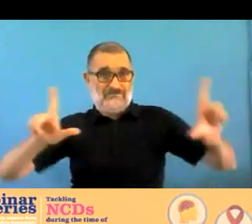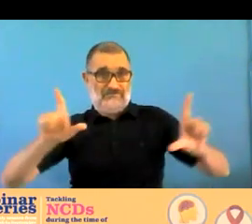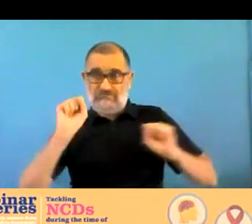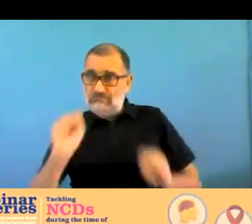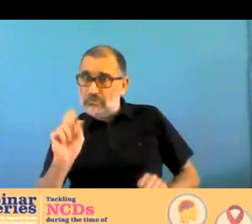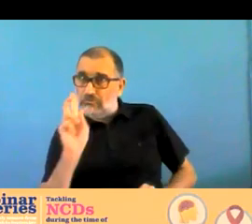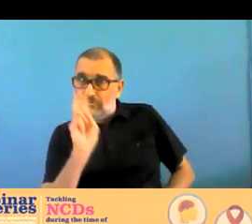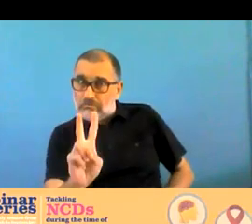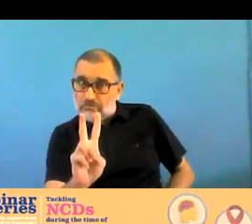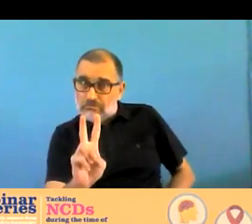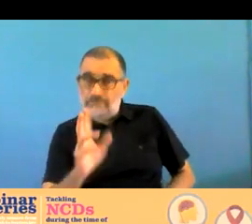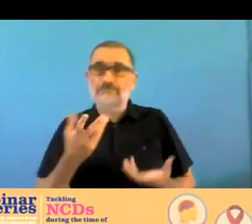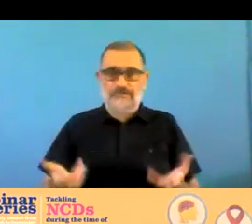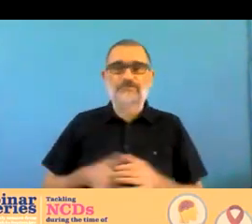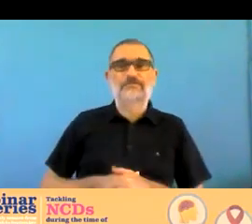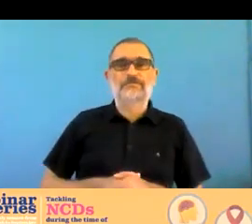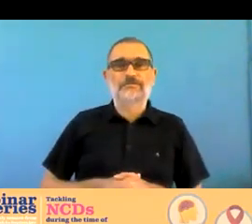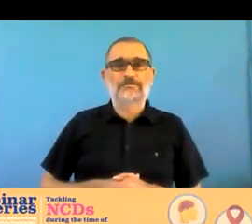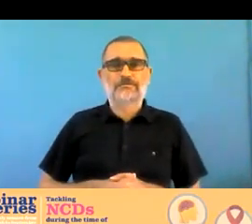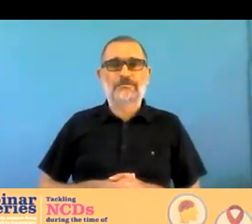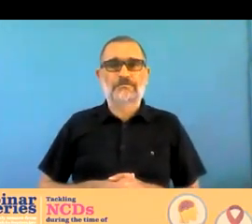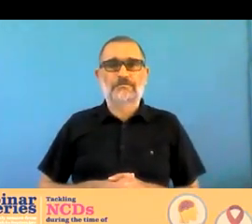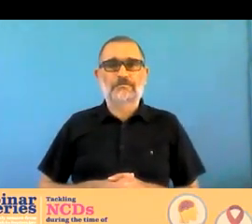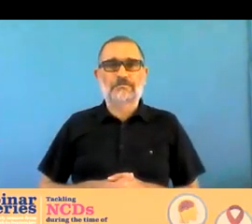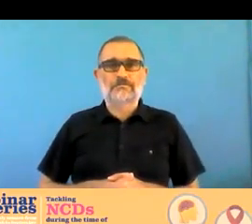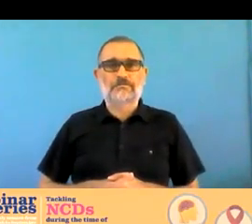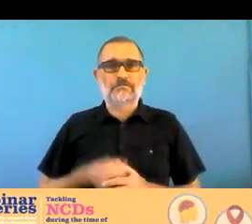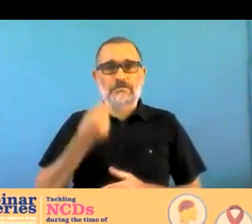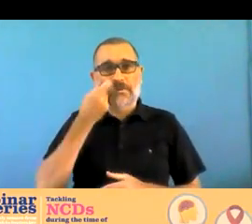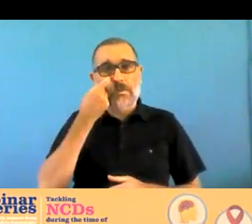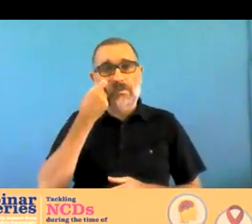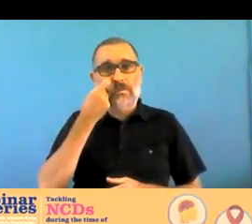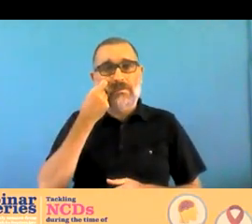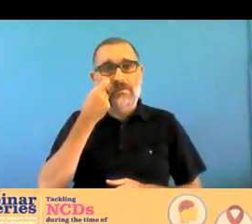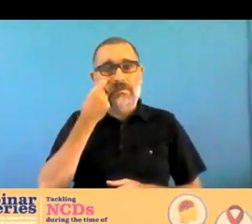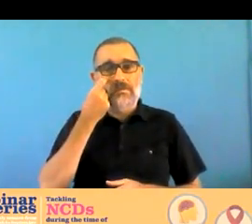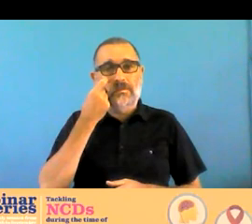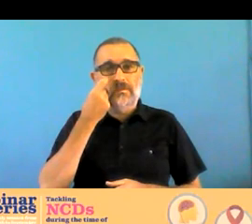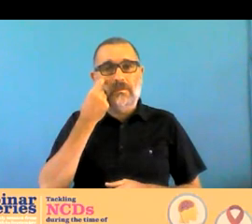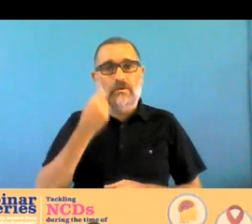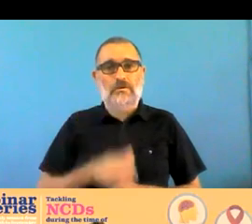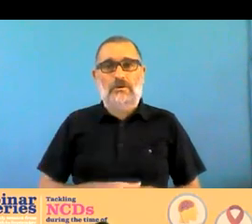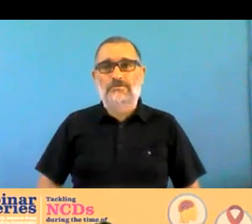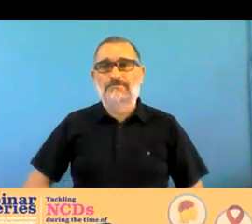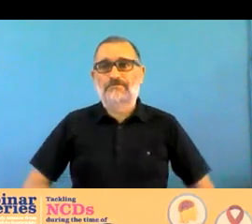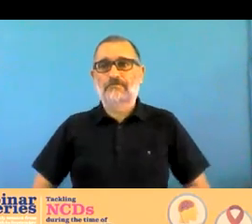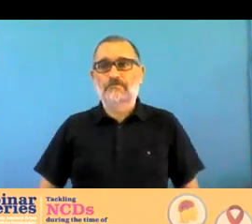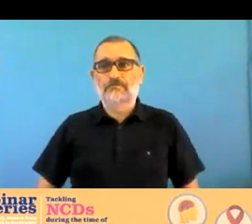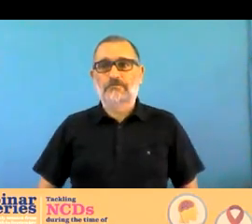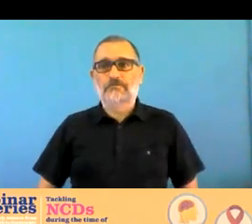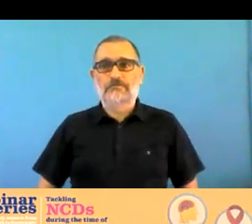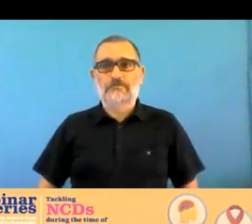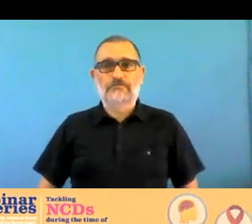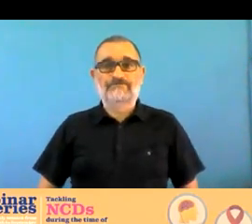now this from the world perspective the global perspective we're going to speak a bit about mental health and mental health and